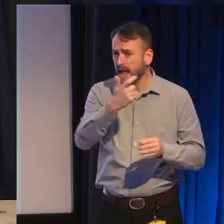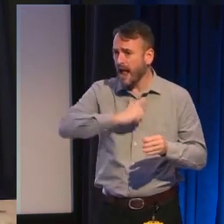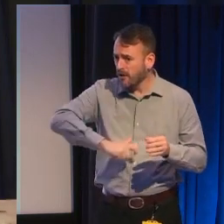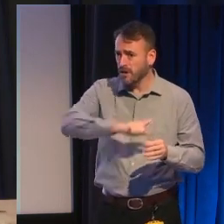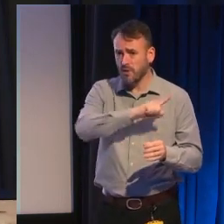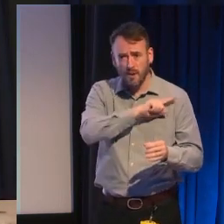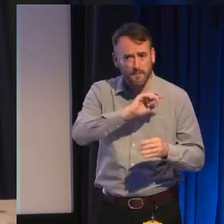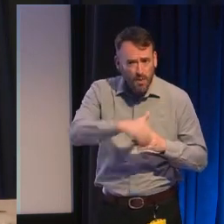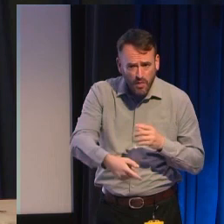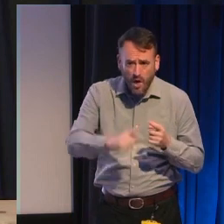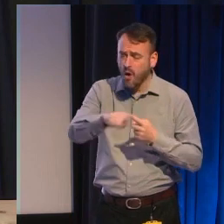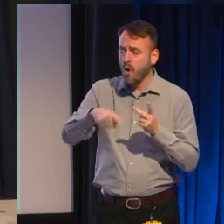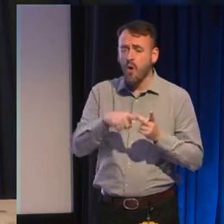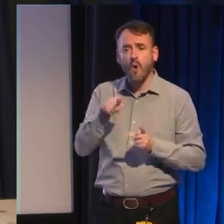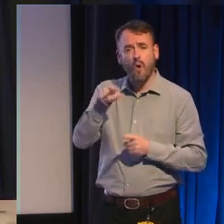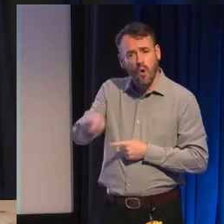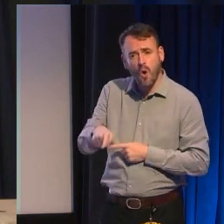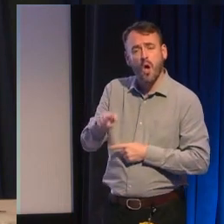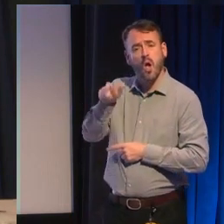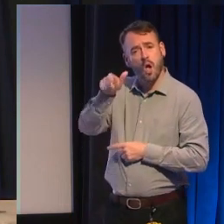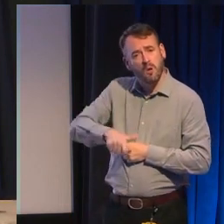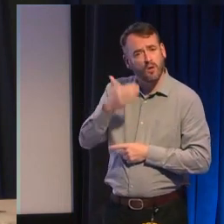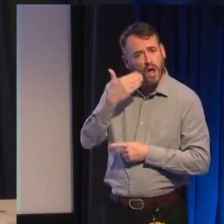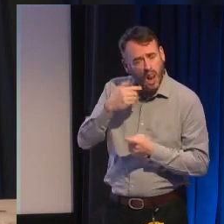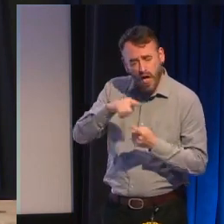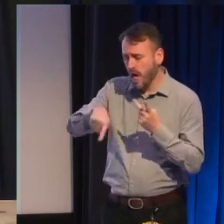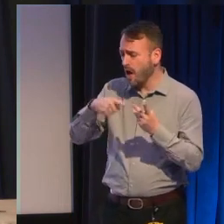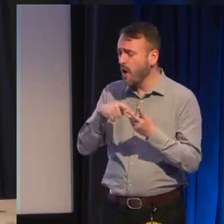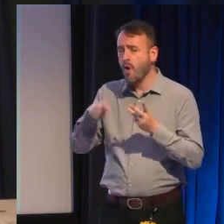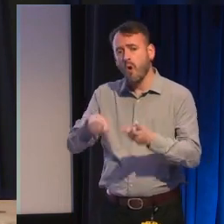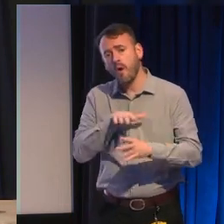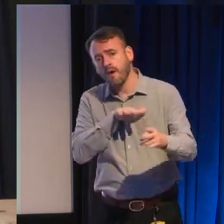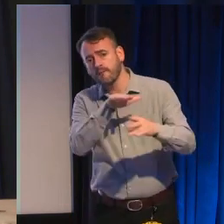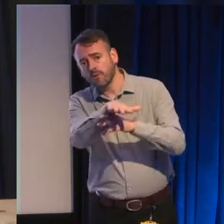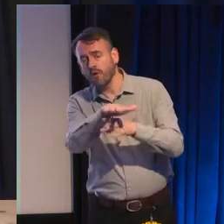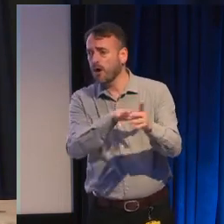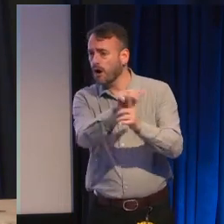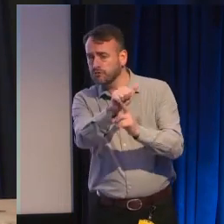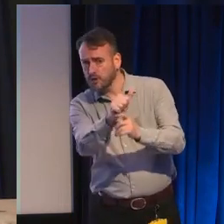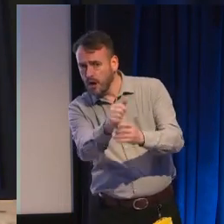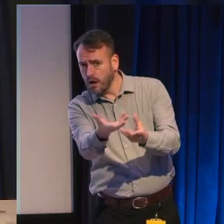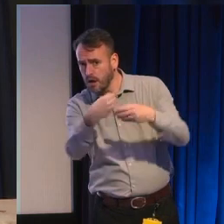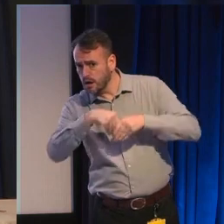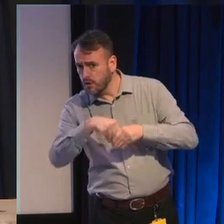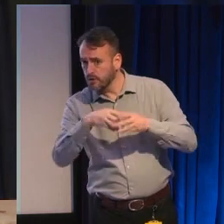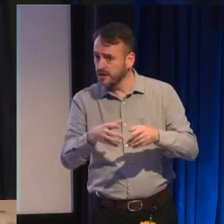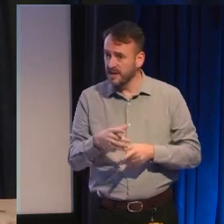incorporating influences from a foreign culture if it's just going to invite criticism like this if you get something wrong